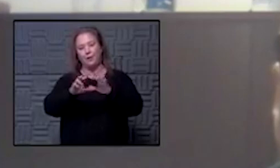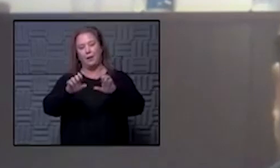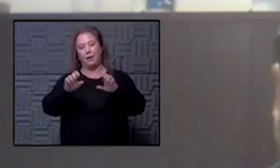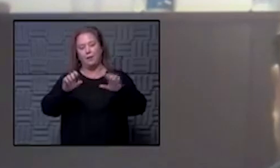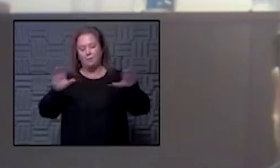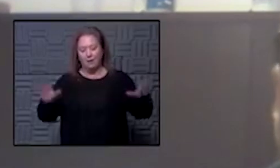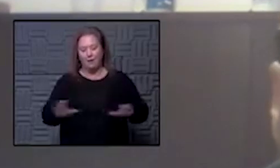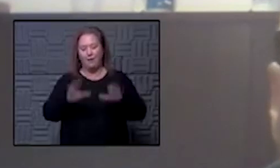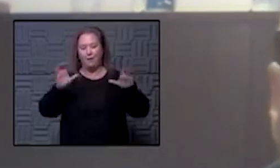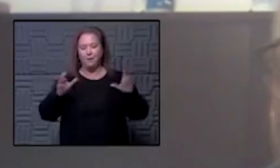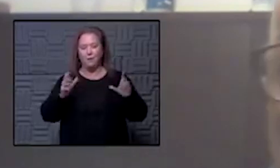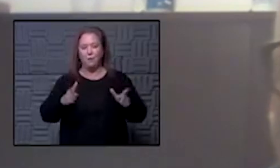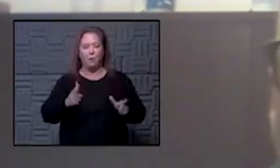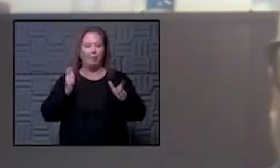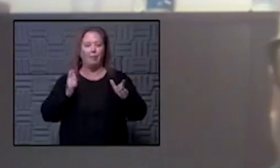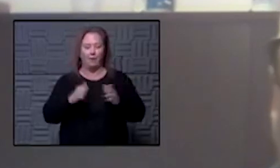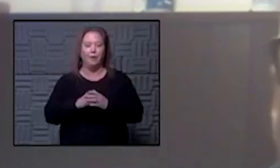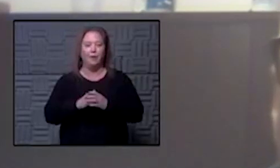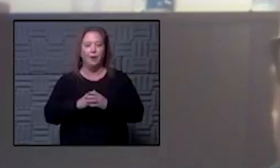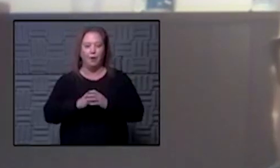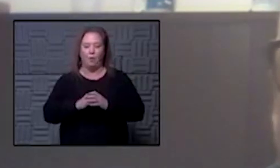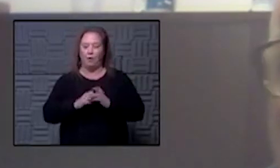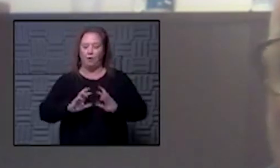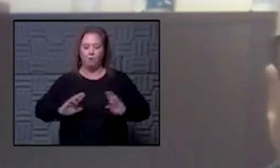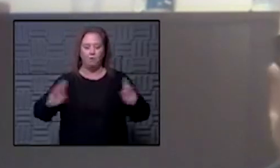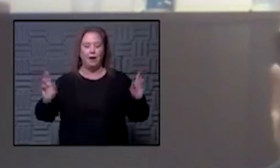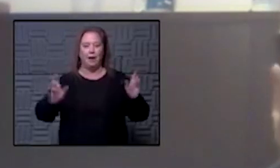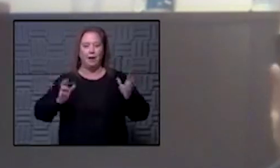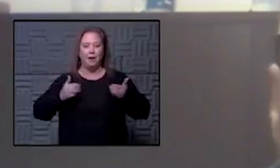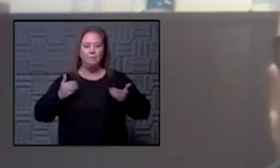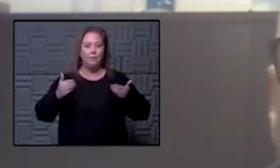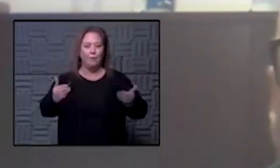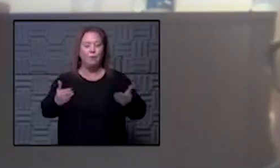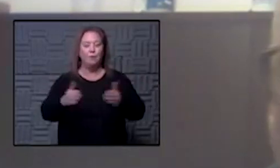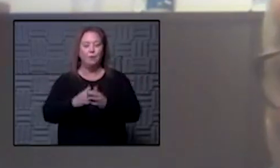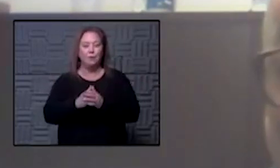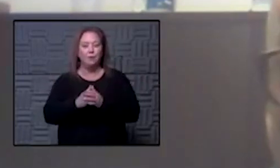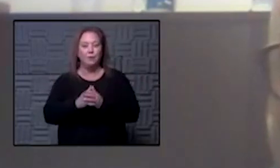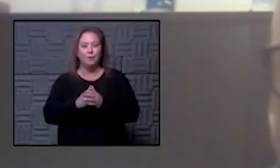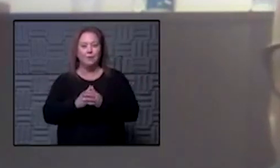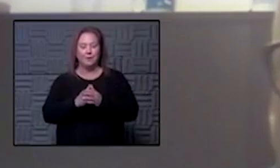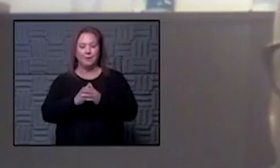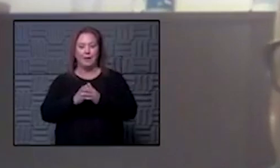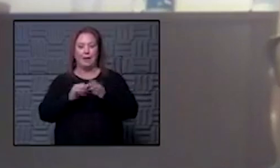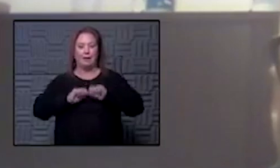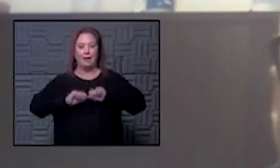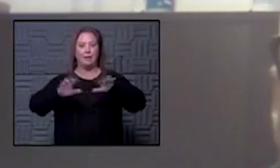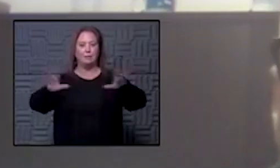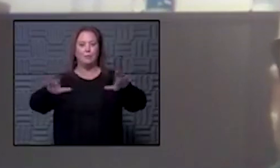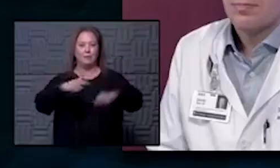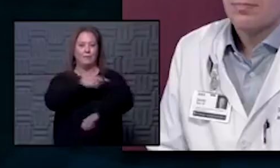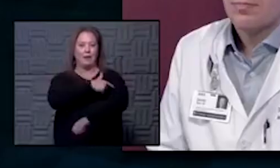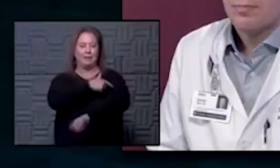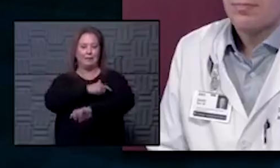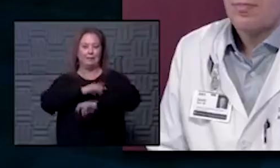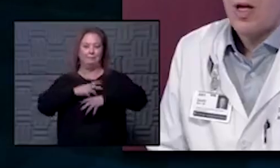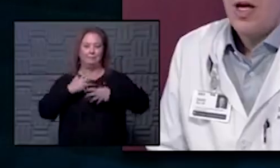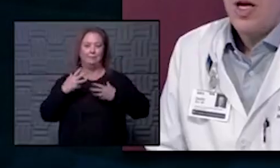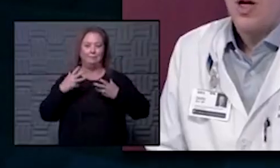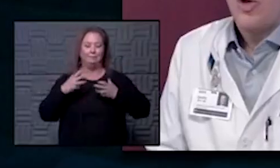quickly on that but we're continuing to be prepared and and move forward and getting it out as quickly as we can get it in state